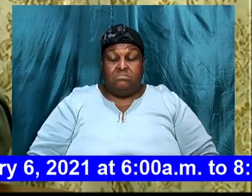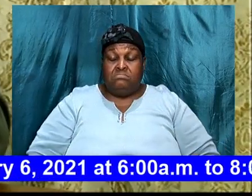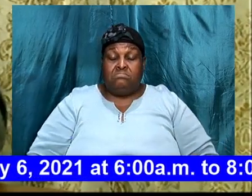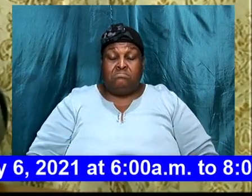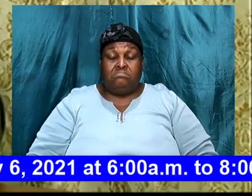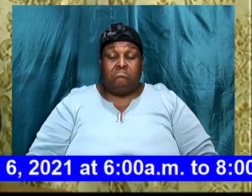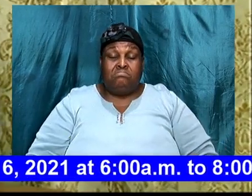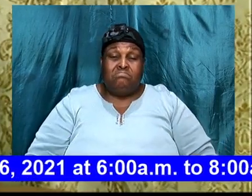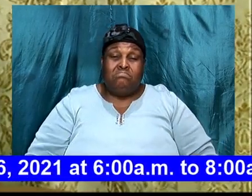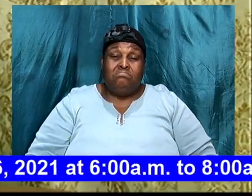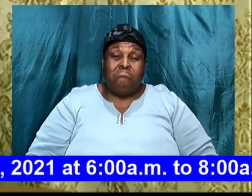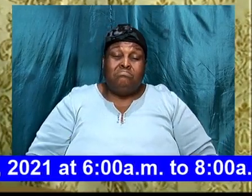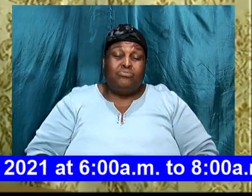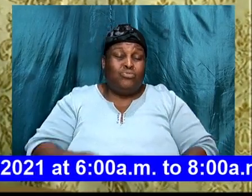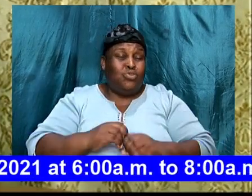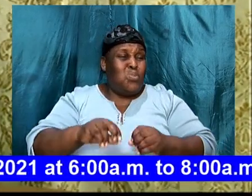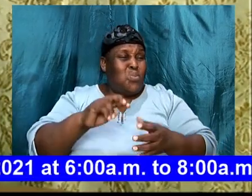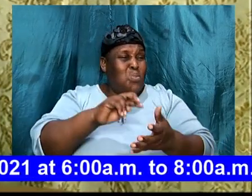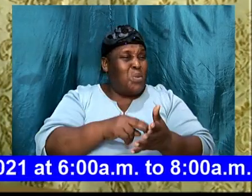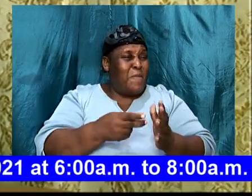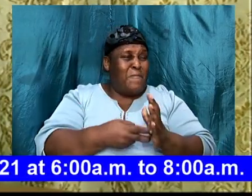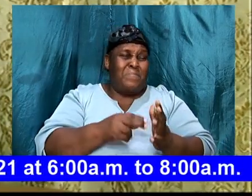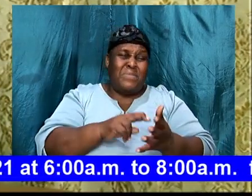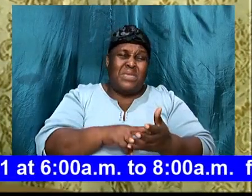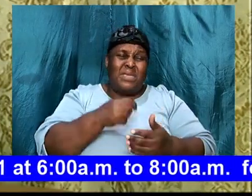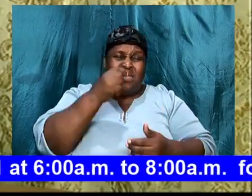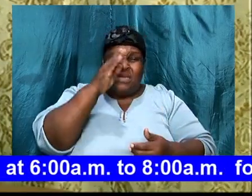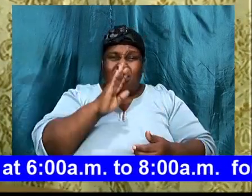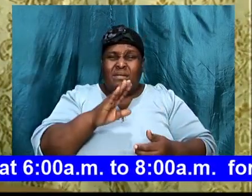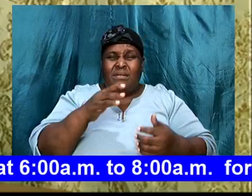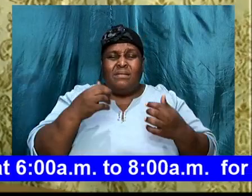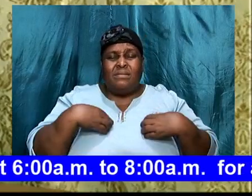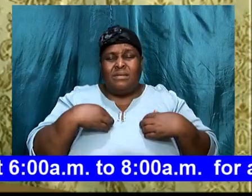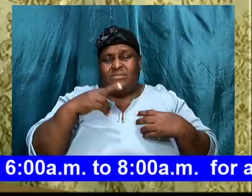like I said, doesn't mean, that God, has two will, for us,